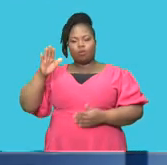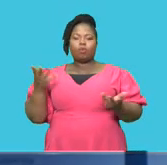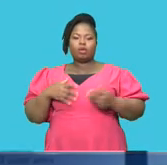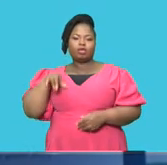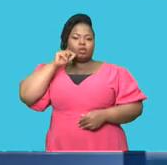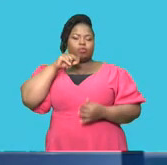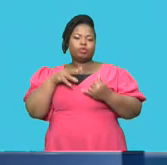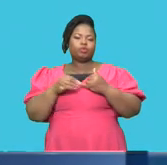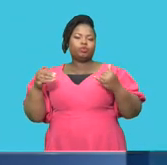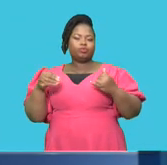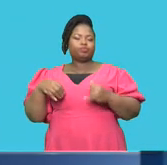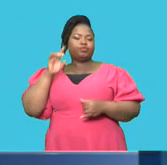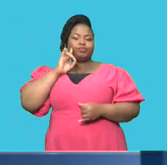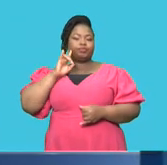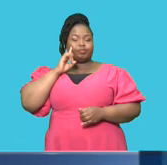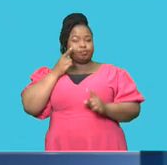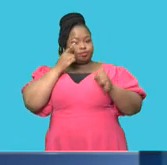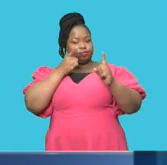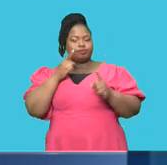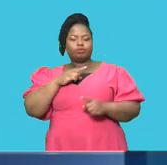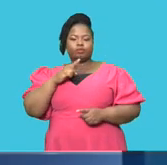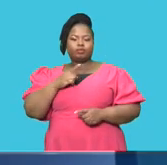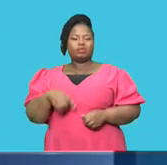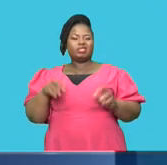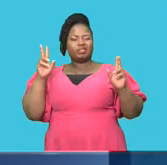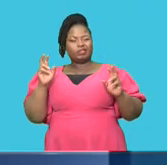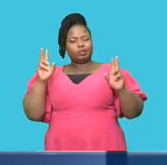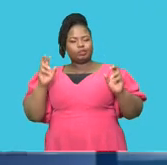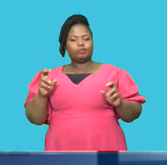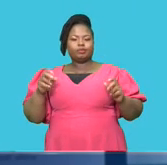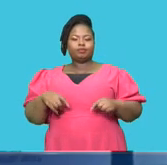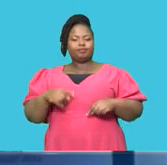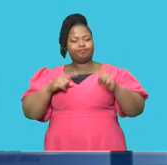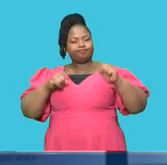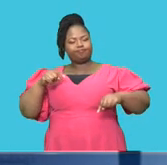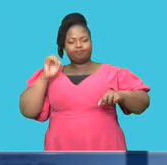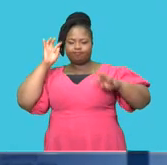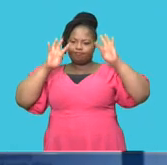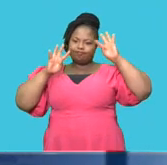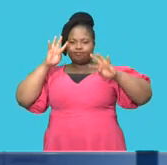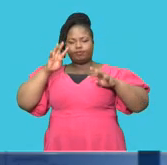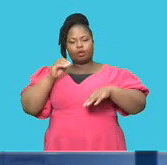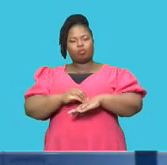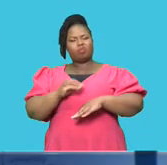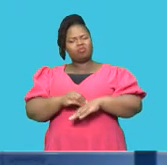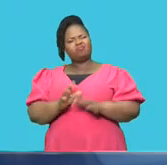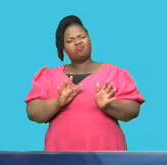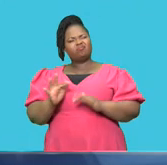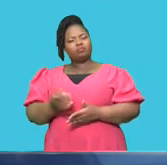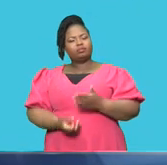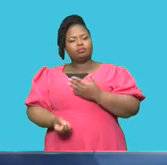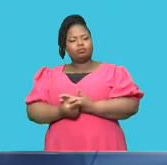the Birchwood Hotel. The conference aims to address the current issues and brainstorm on solutions to deal with problems arising